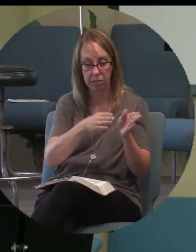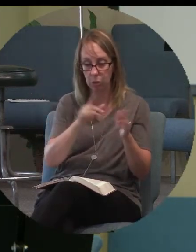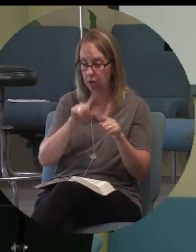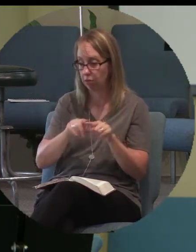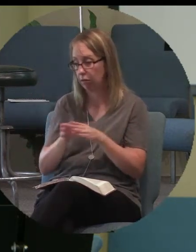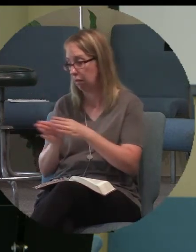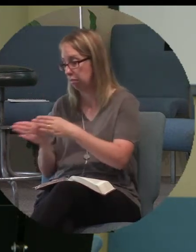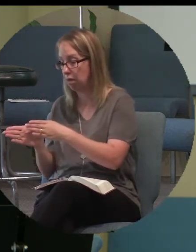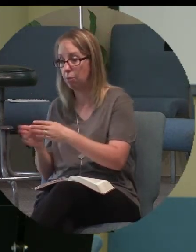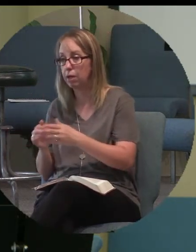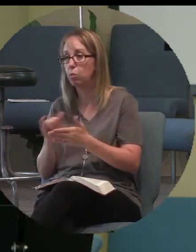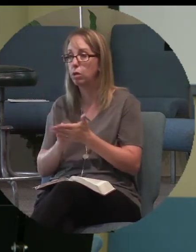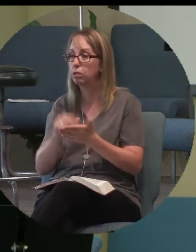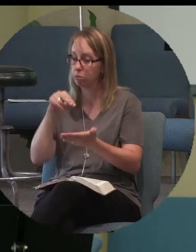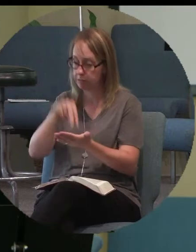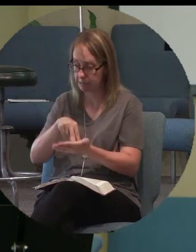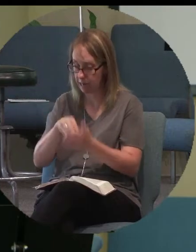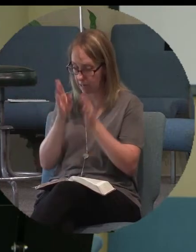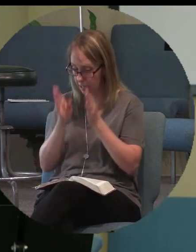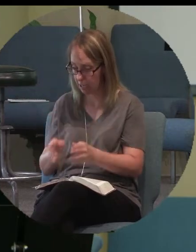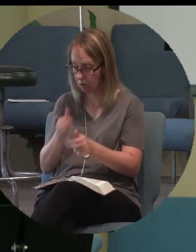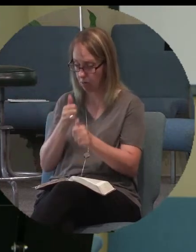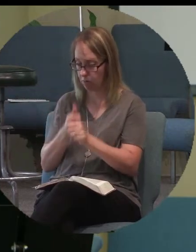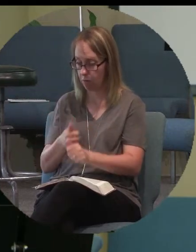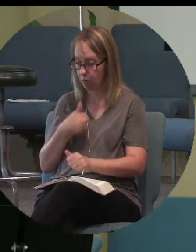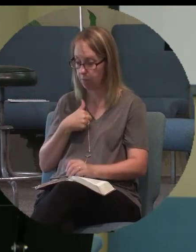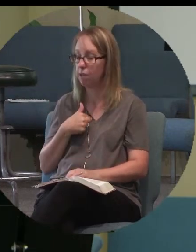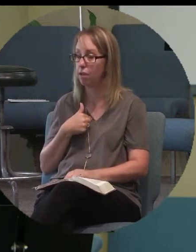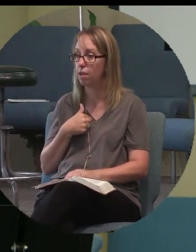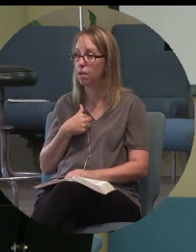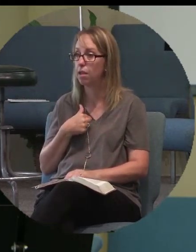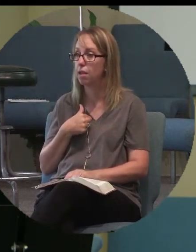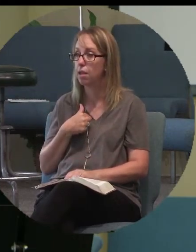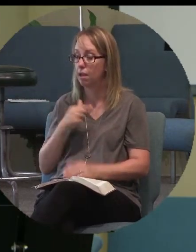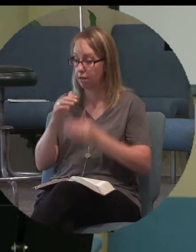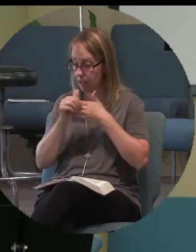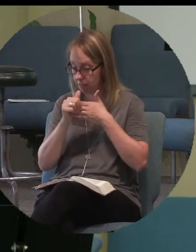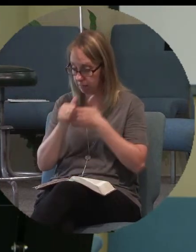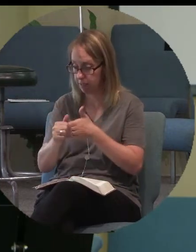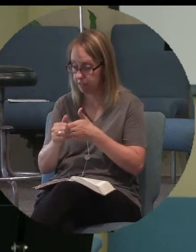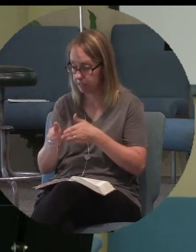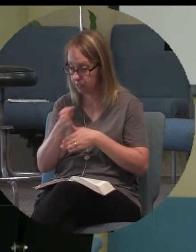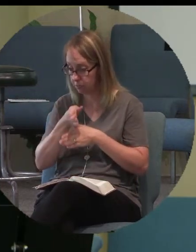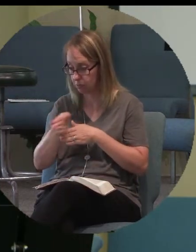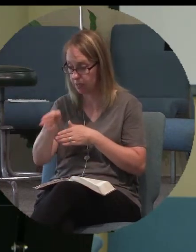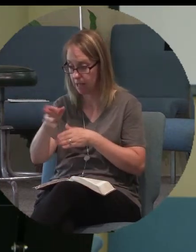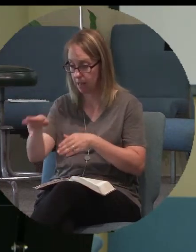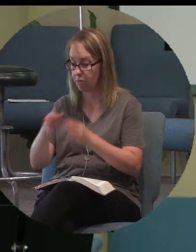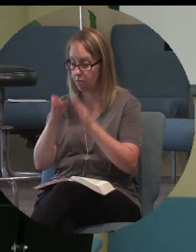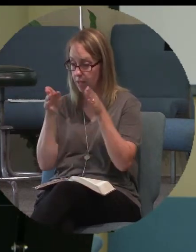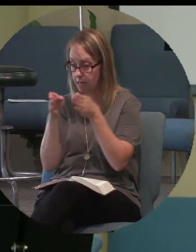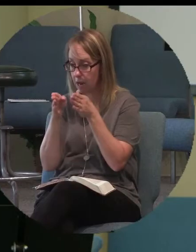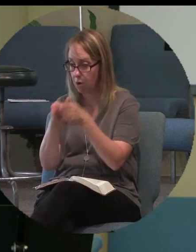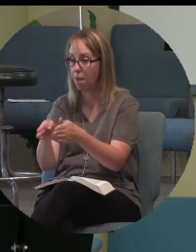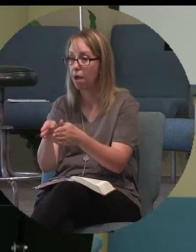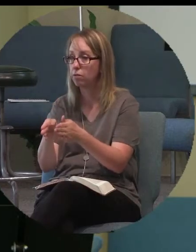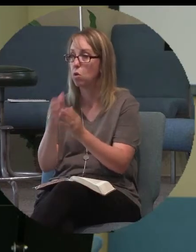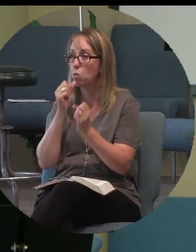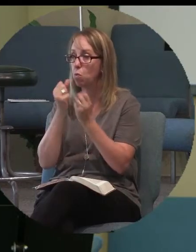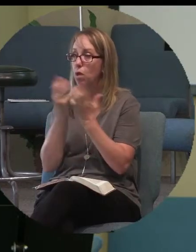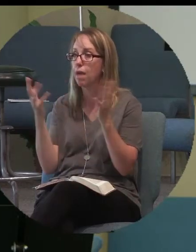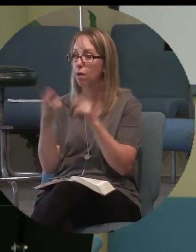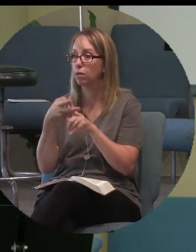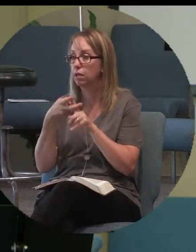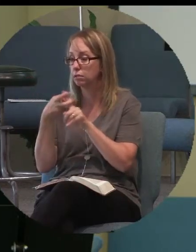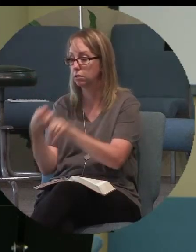so far this way. Why don't you stand here, follow me, and I'll lead you down that narrow path without getting sucked in